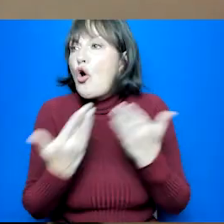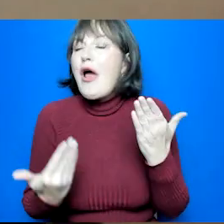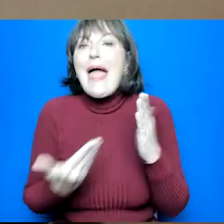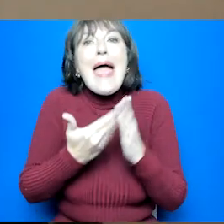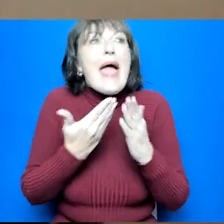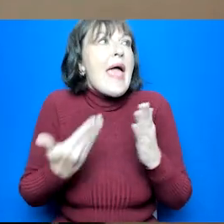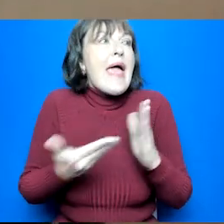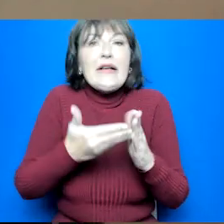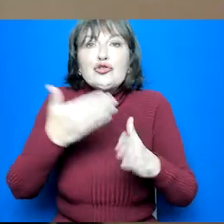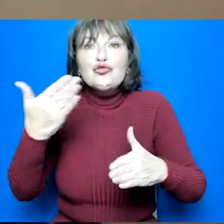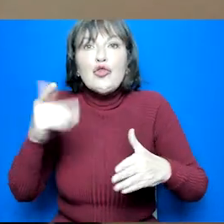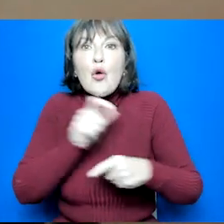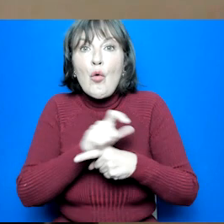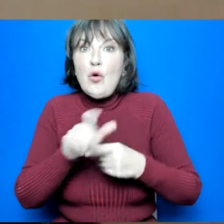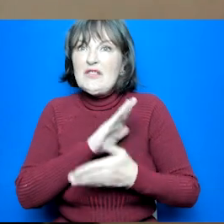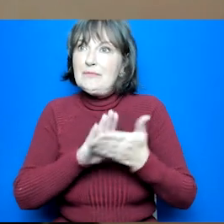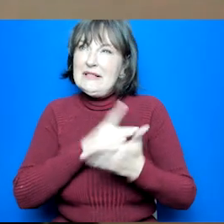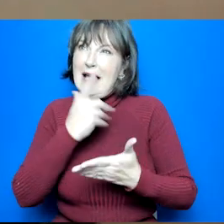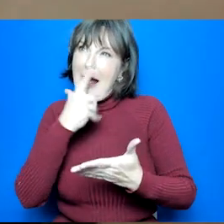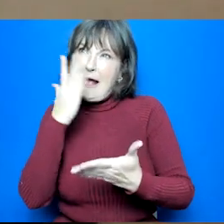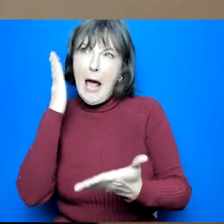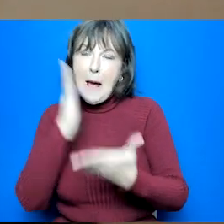dream course that they'd love to do after school